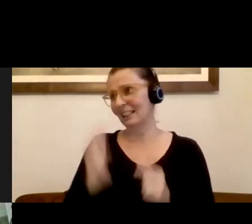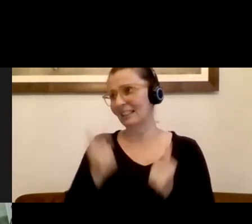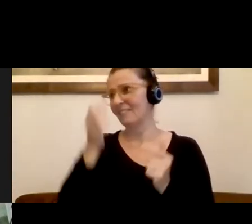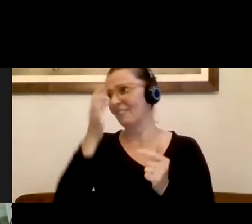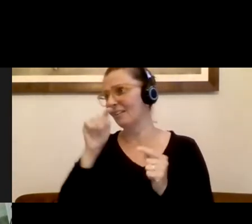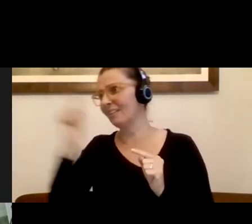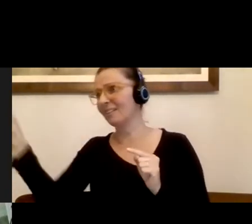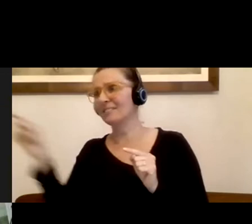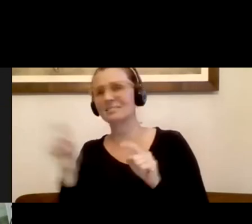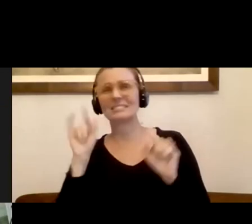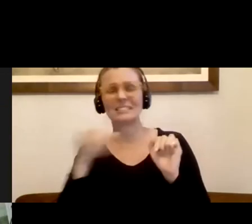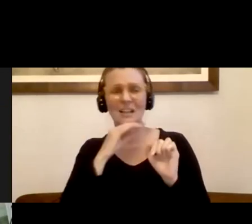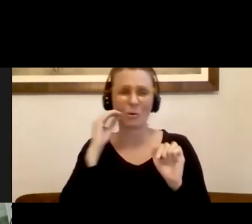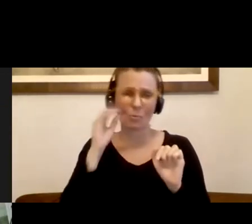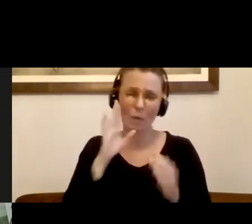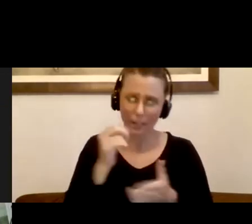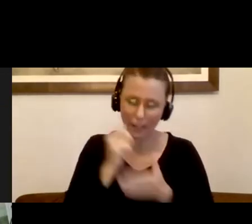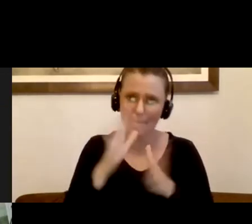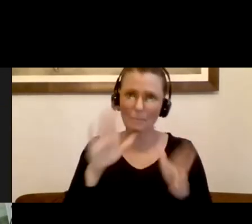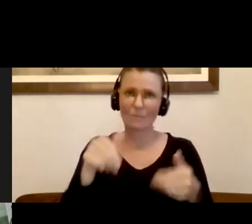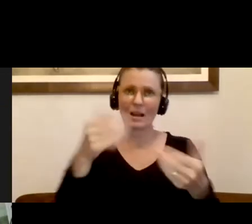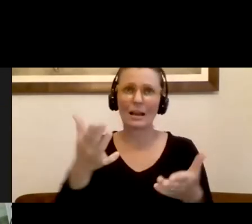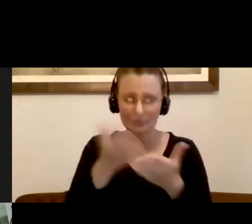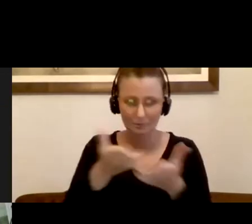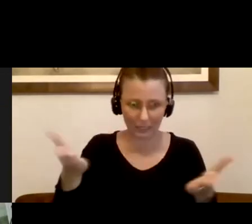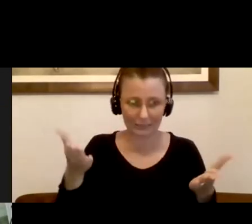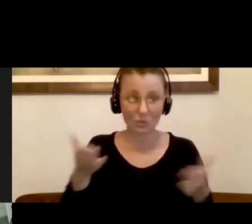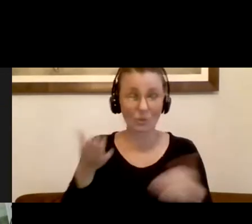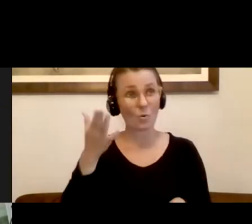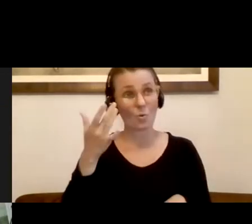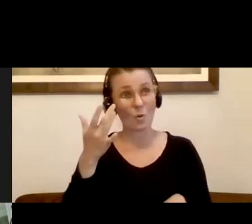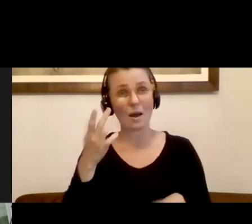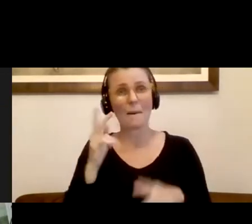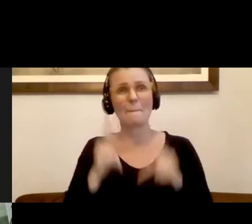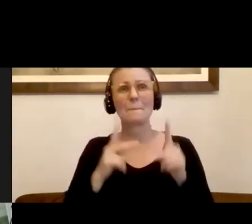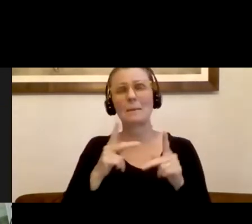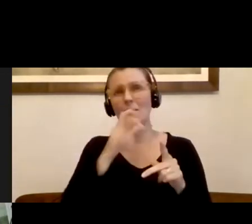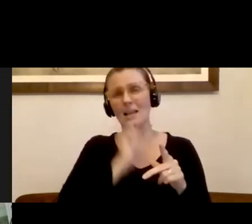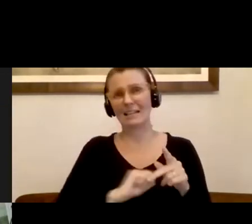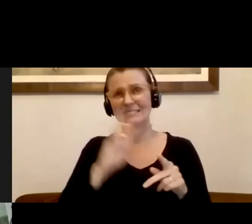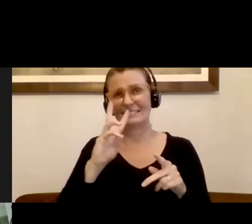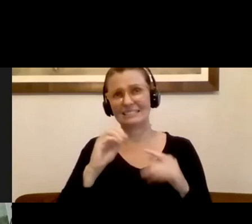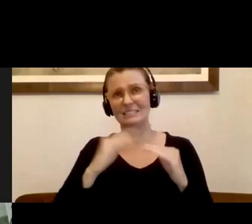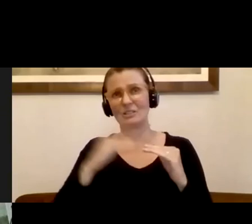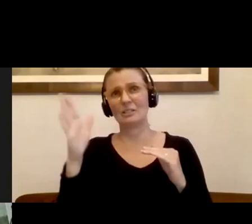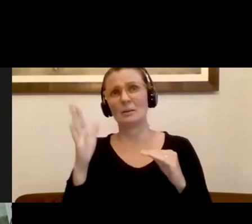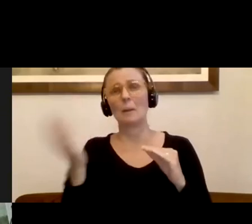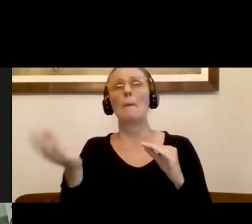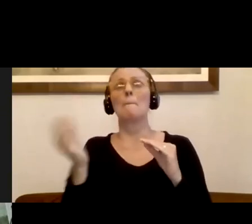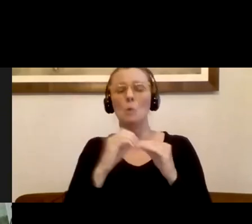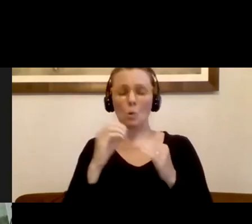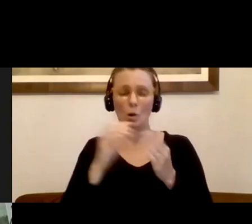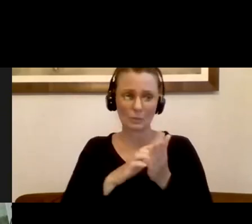will help you get the supplies you need. Why is that the case? Because we know people 60 or over are susceptible, more susceptible